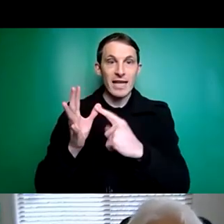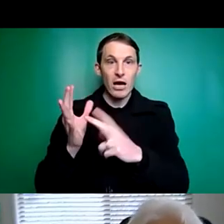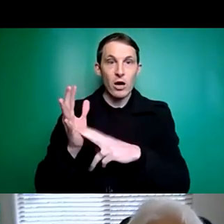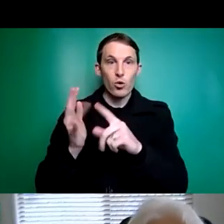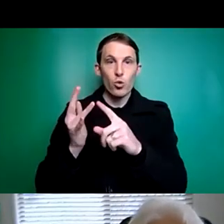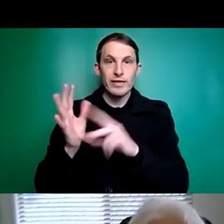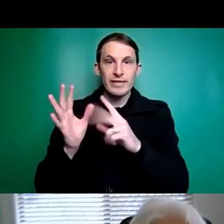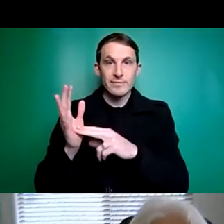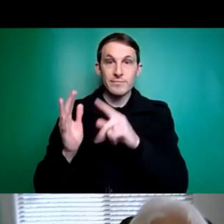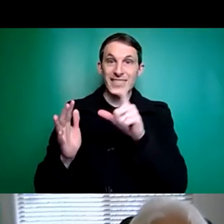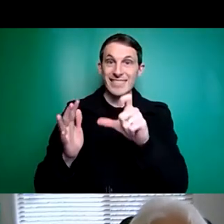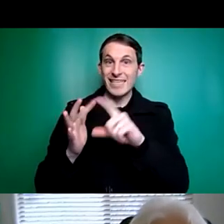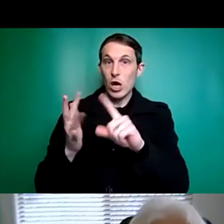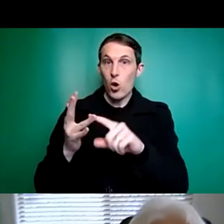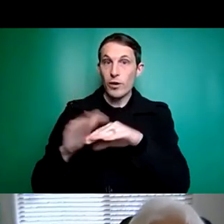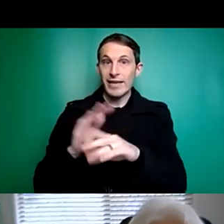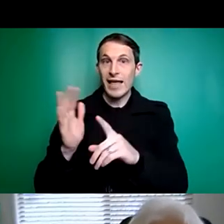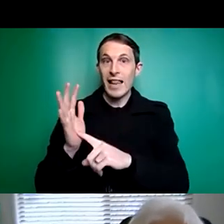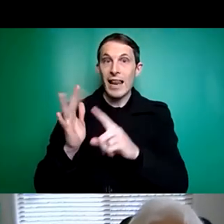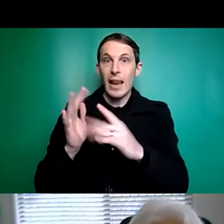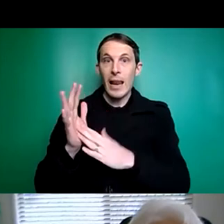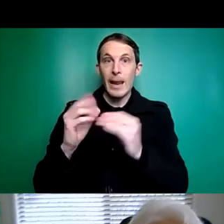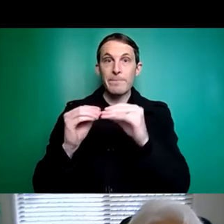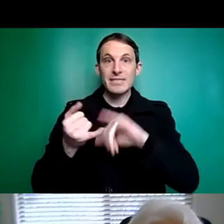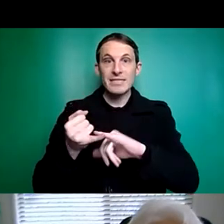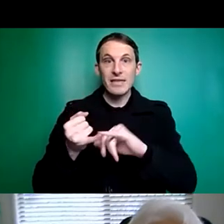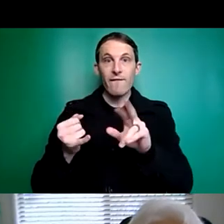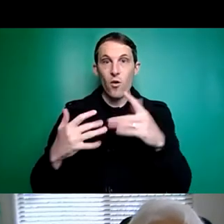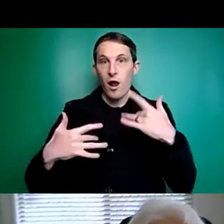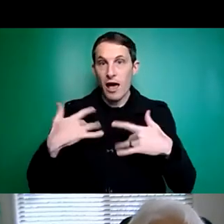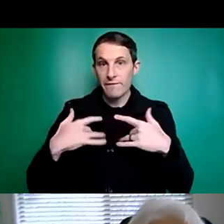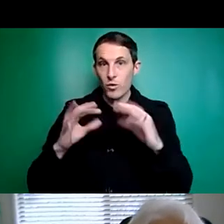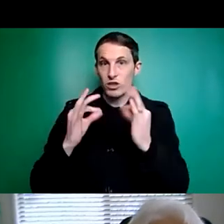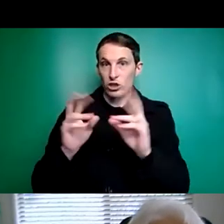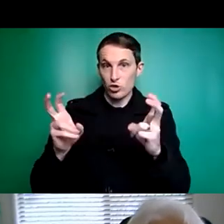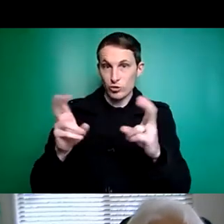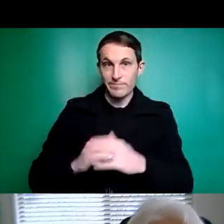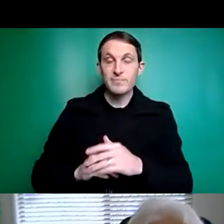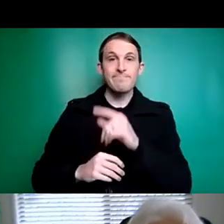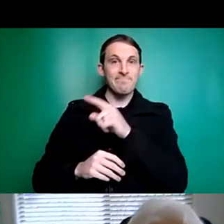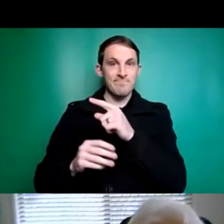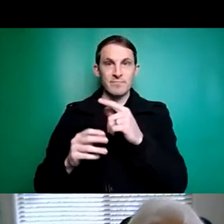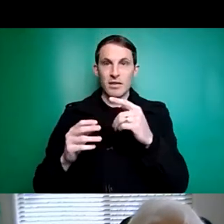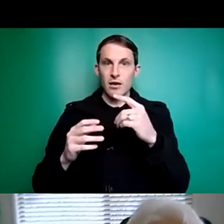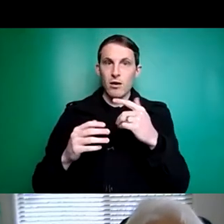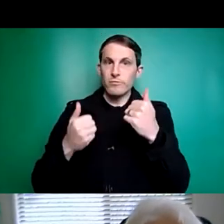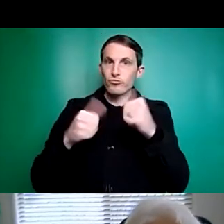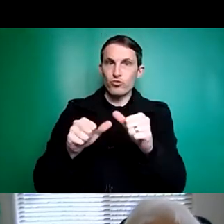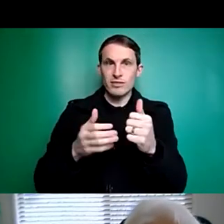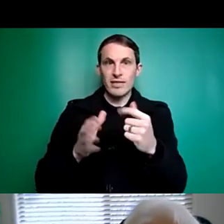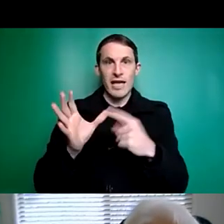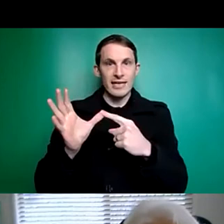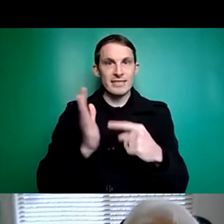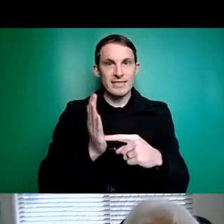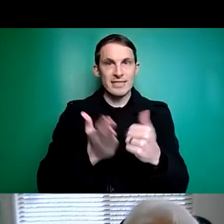is CEO at Limbs for Life. Melissa is an avid assistive technology user and